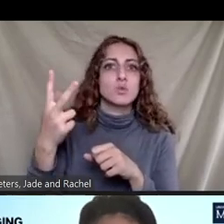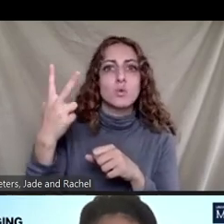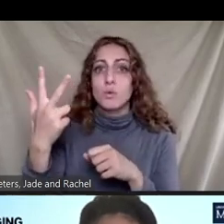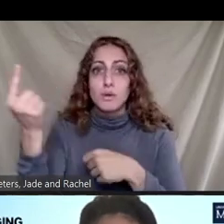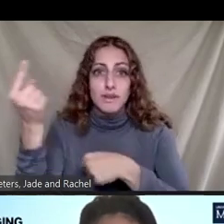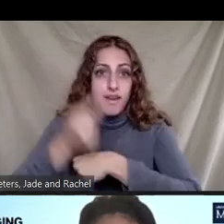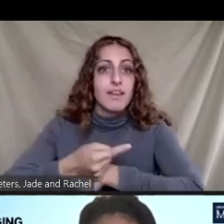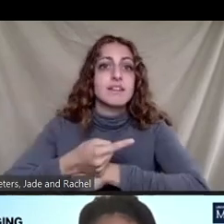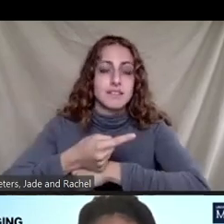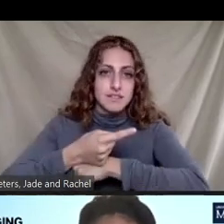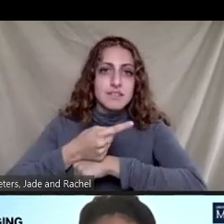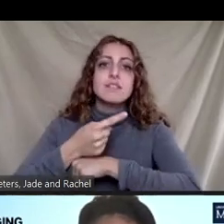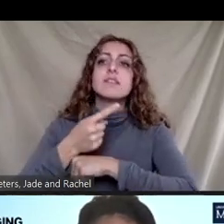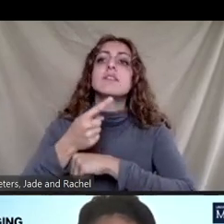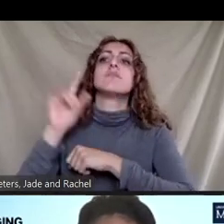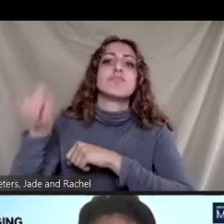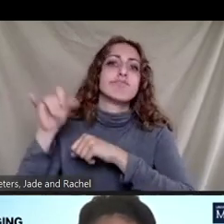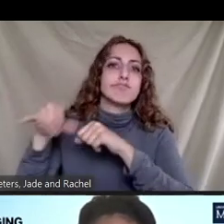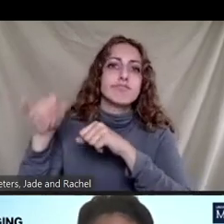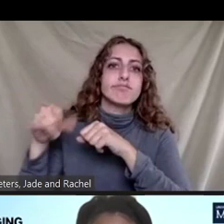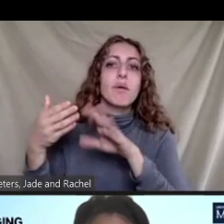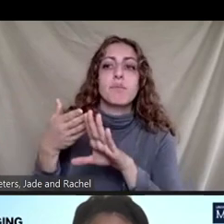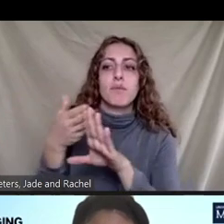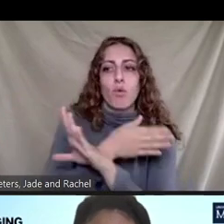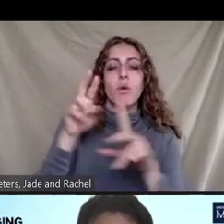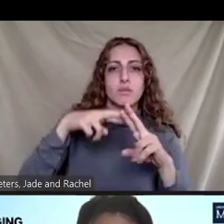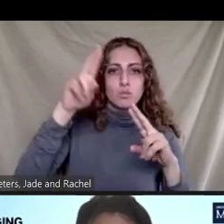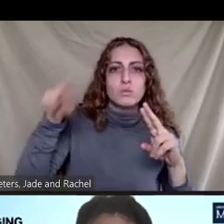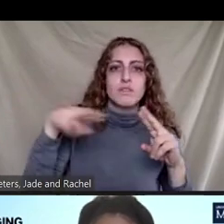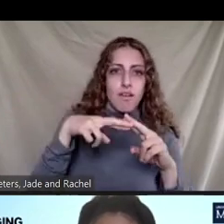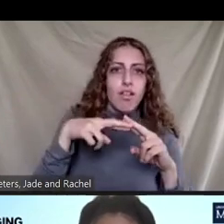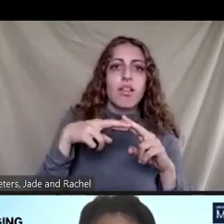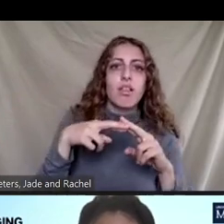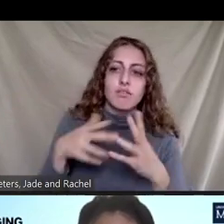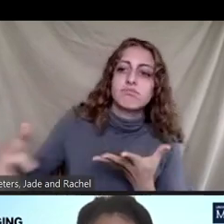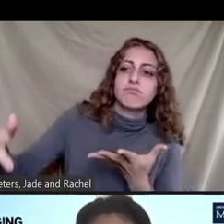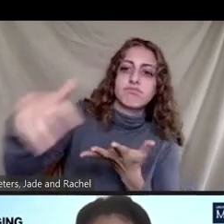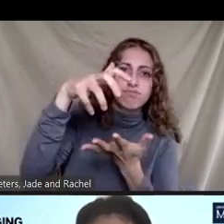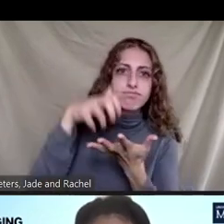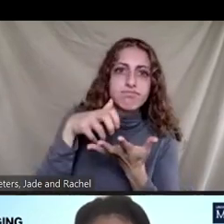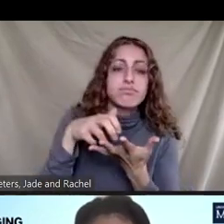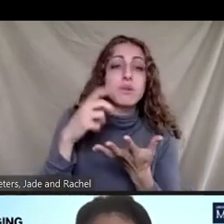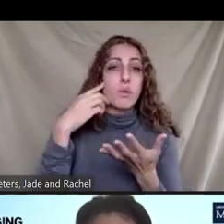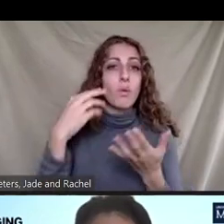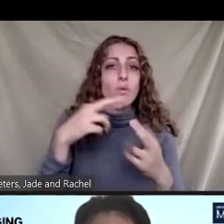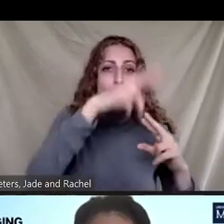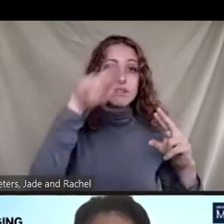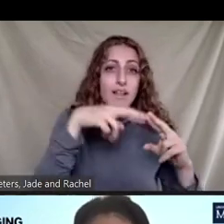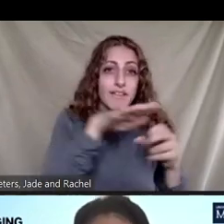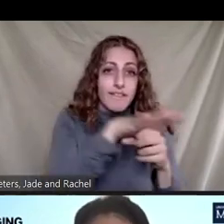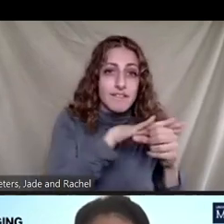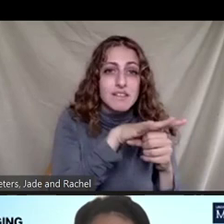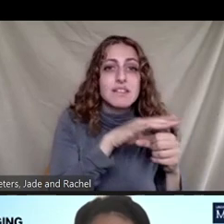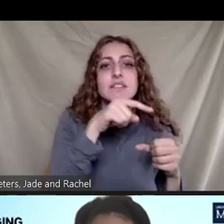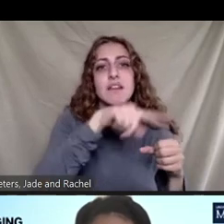waste. Because as you may know, recycling facilities, they, we most of, in most of the material recovery facilities, they still